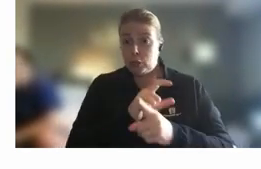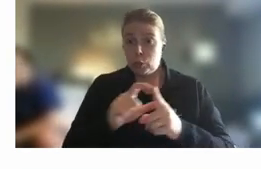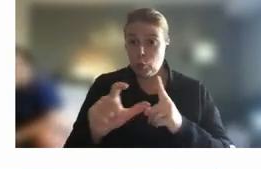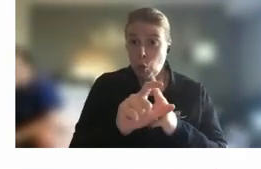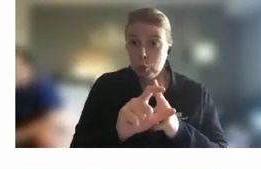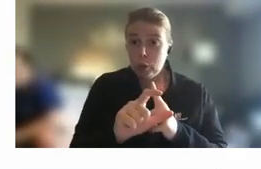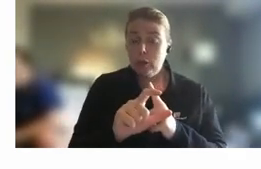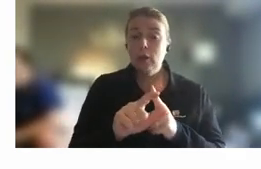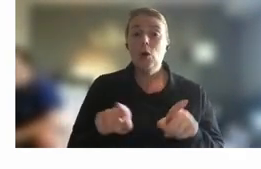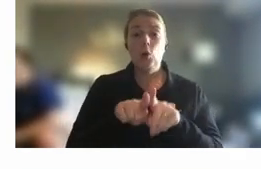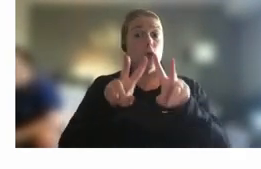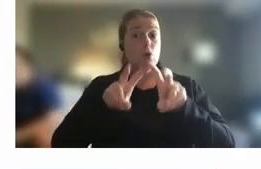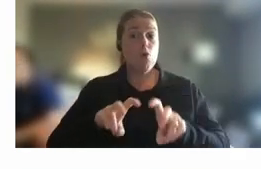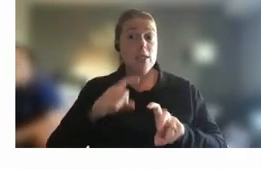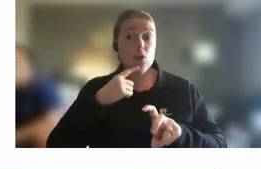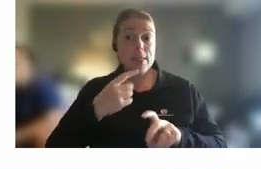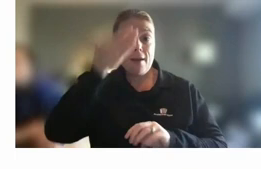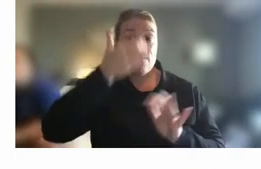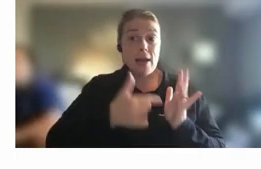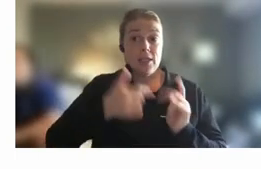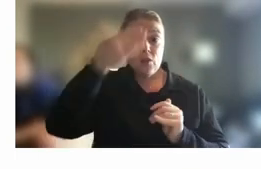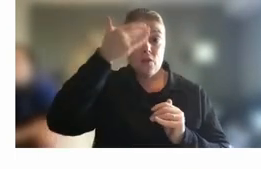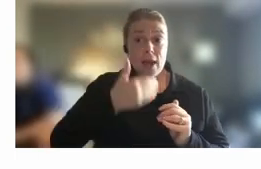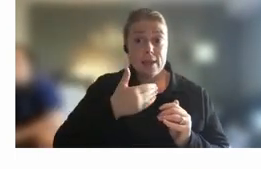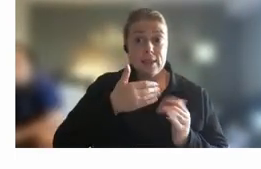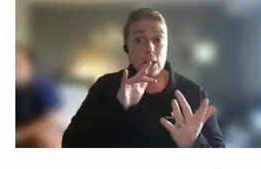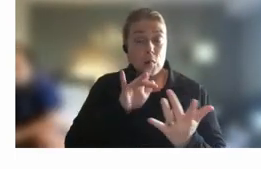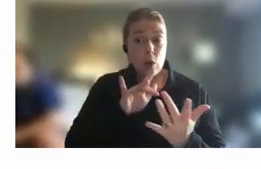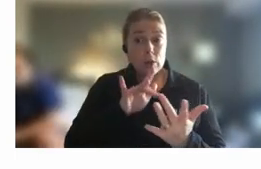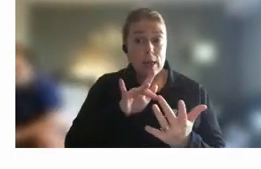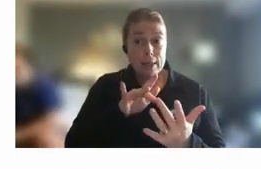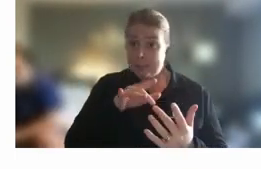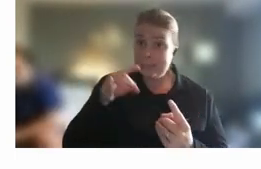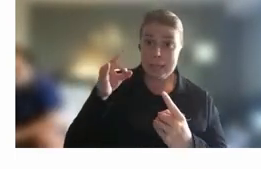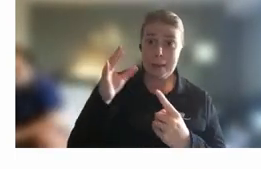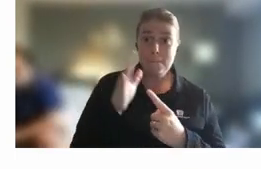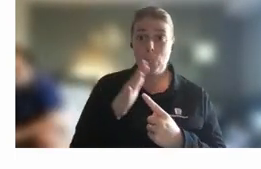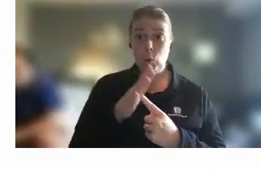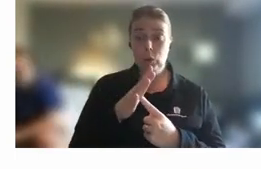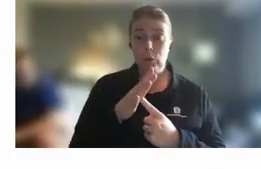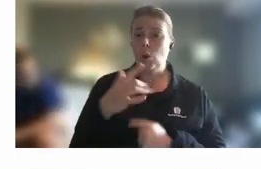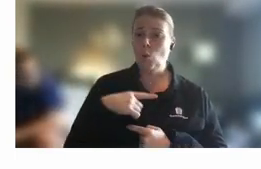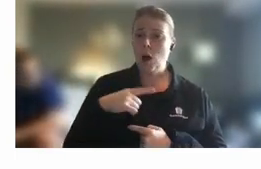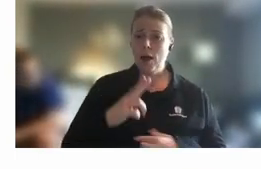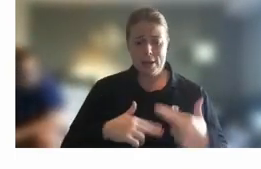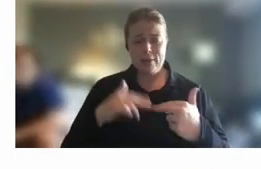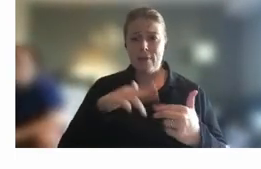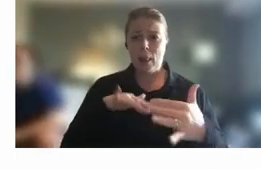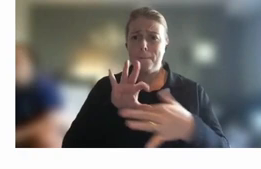lot of research that says face-to-face contact in different ways is incredibly important to build various forms of connection